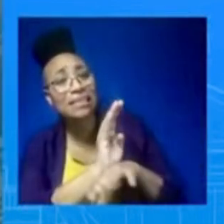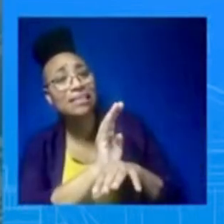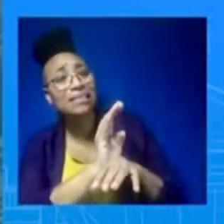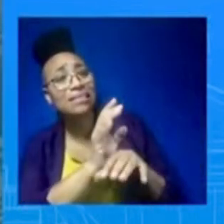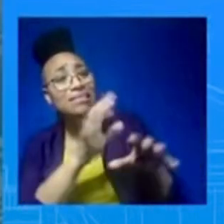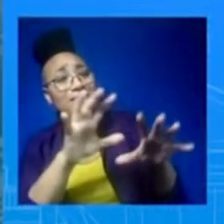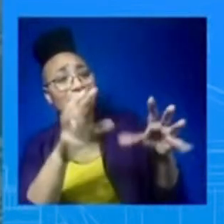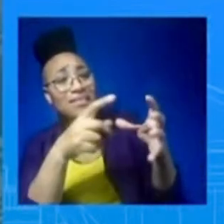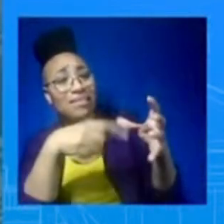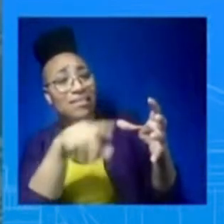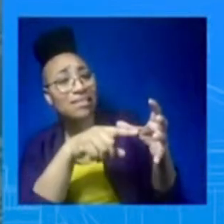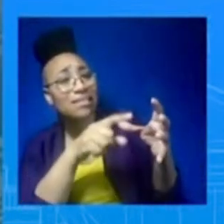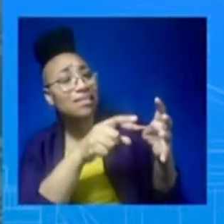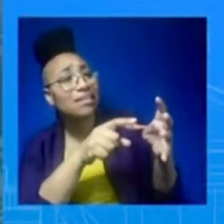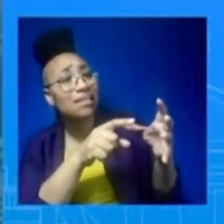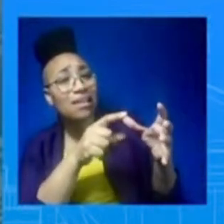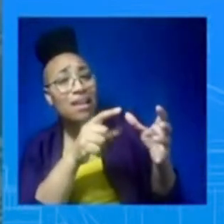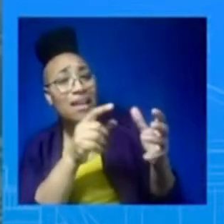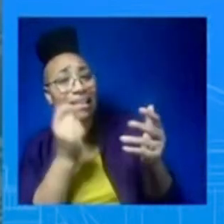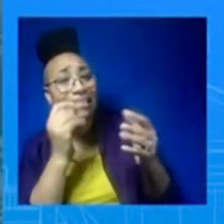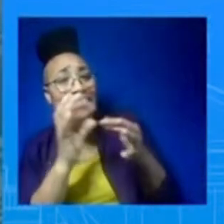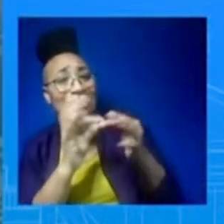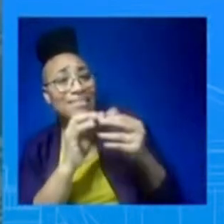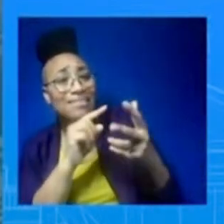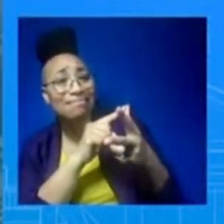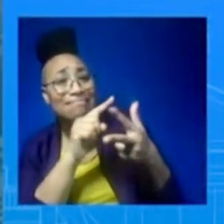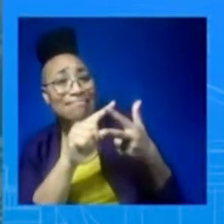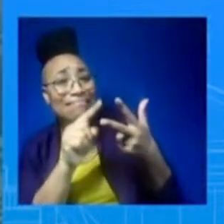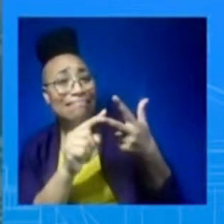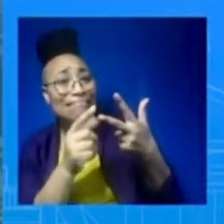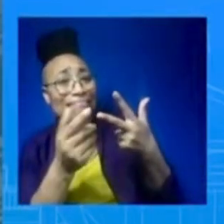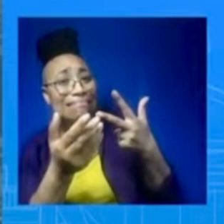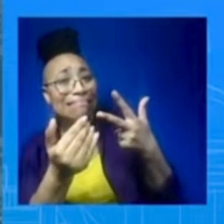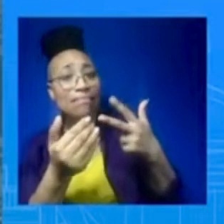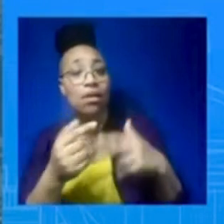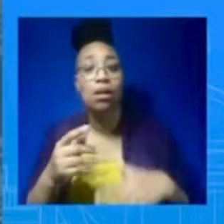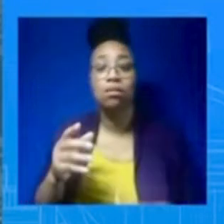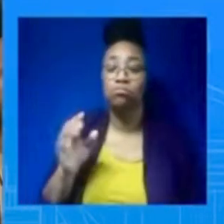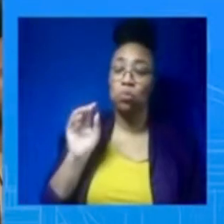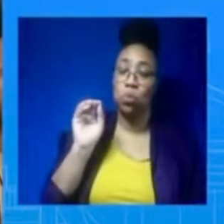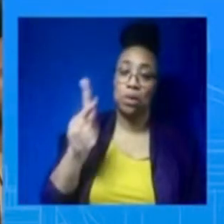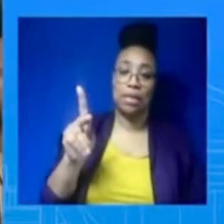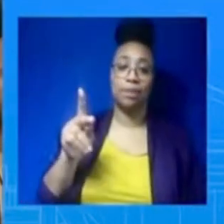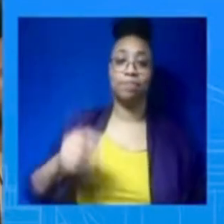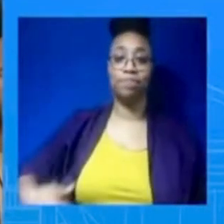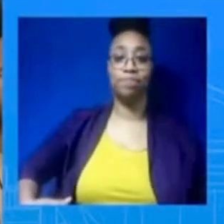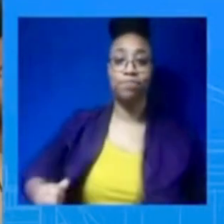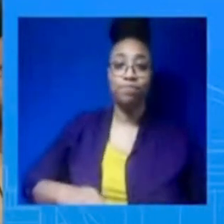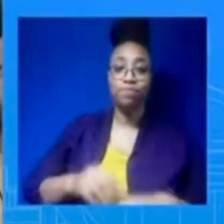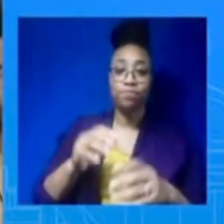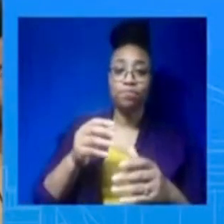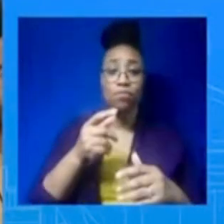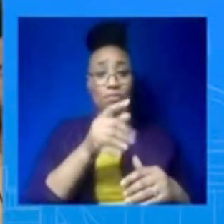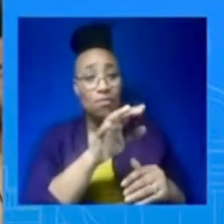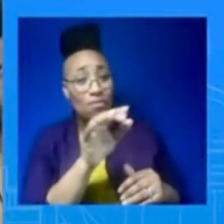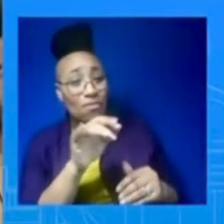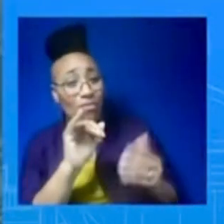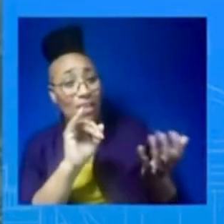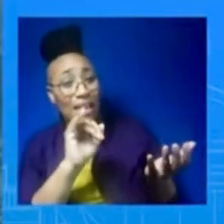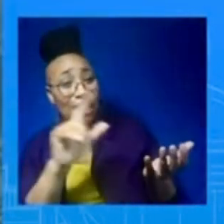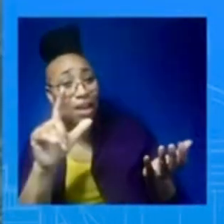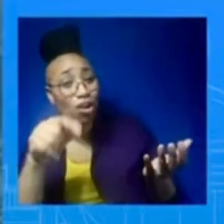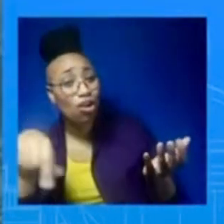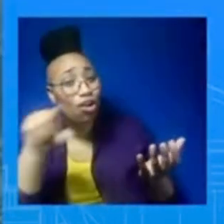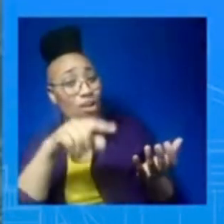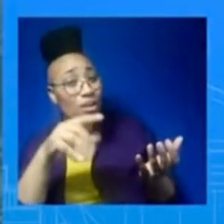it is true that no one has come forward to claim ownership. Okay, and so that Illinois group, they've not come forward? I'm not aware of any formal